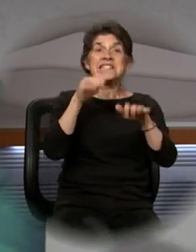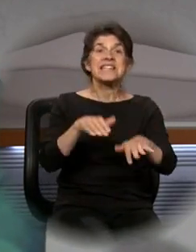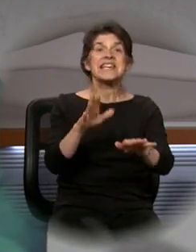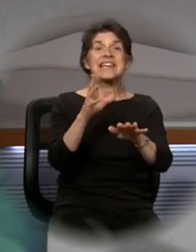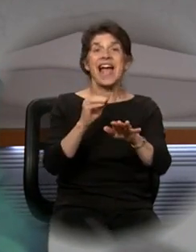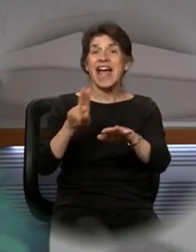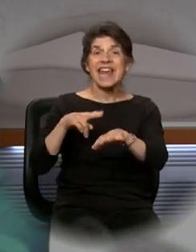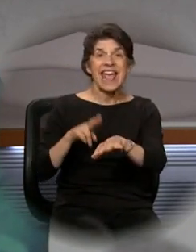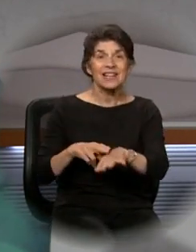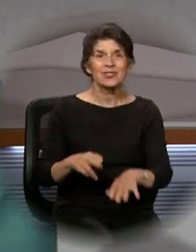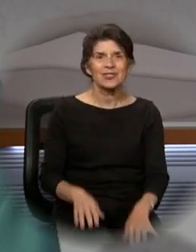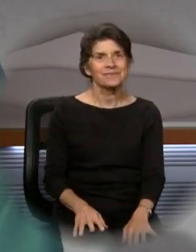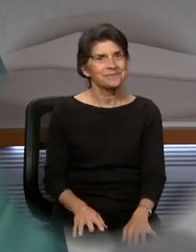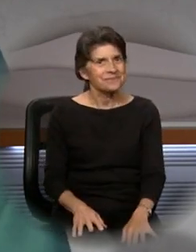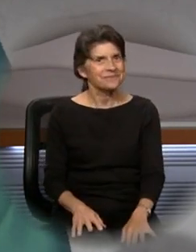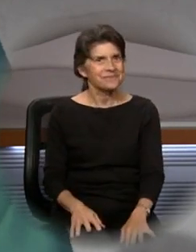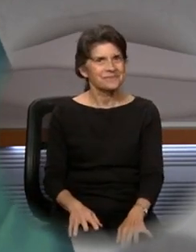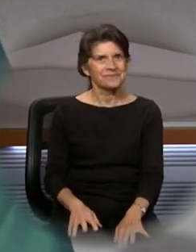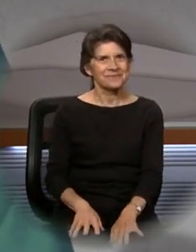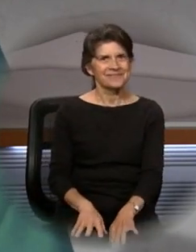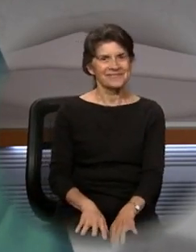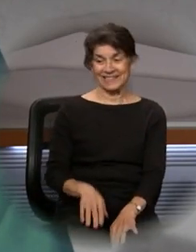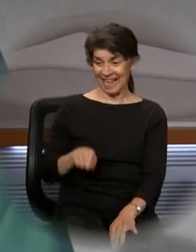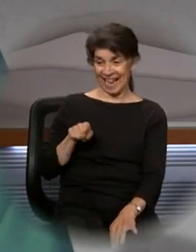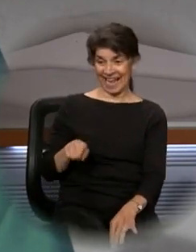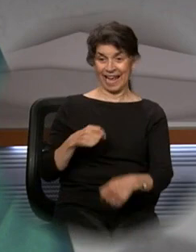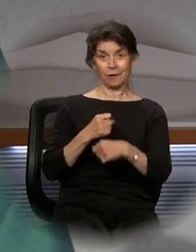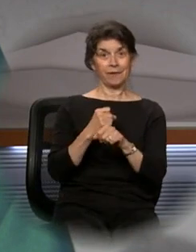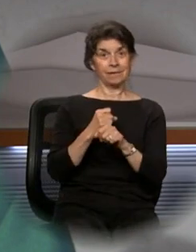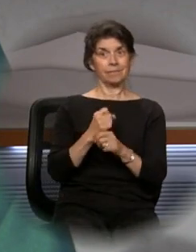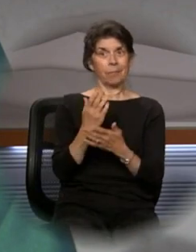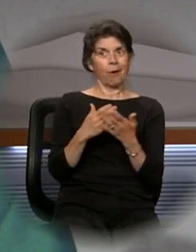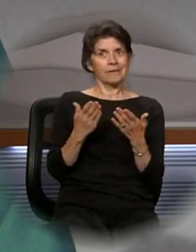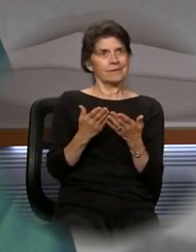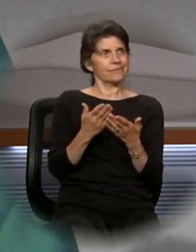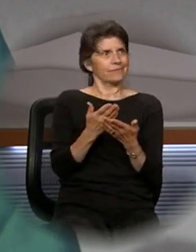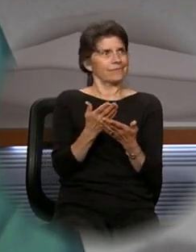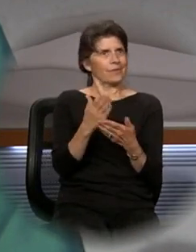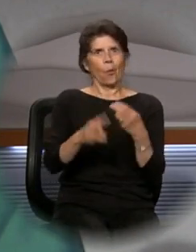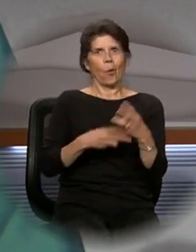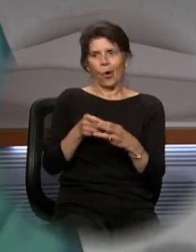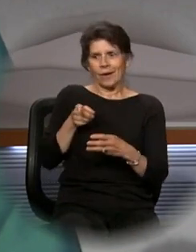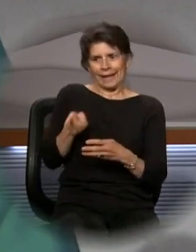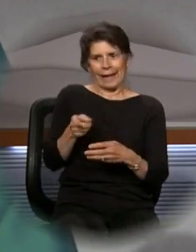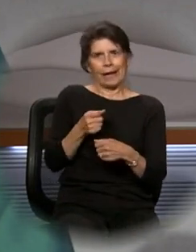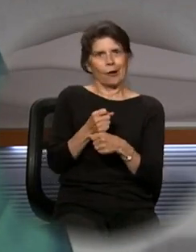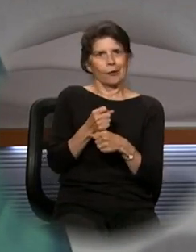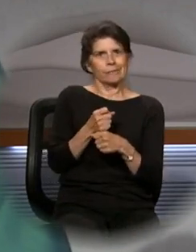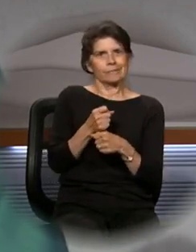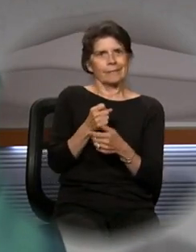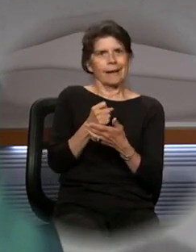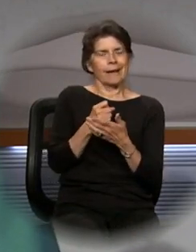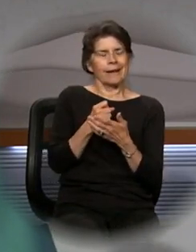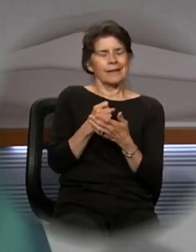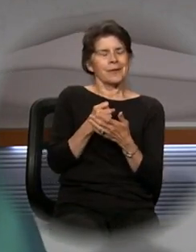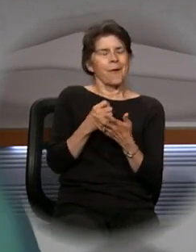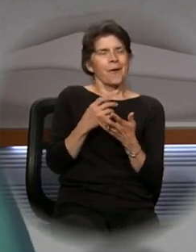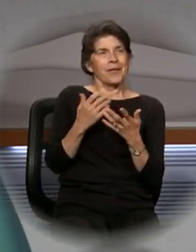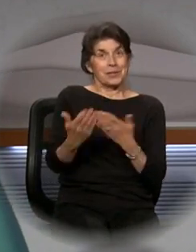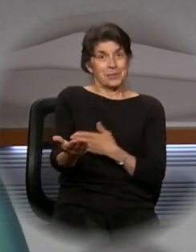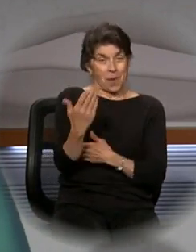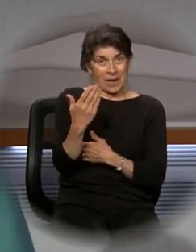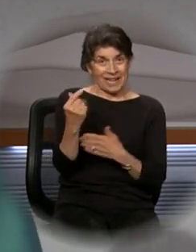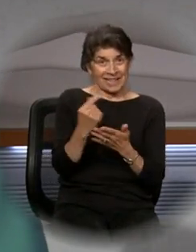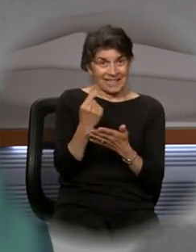aspects that he created. And so, this morning, and the gospel just proclaimed,